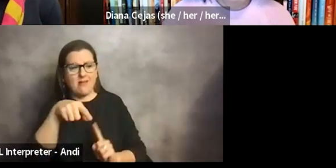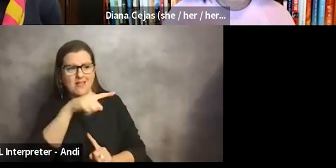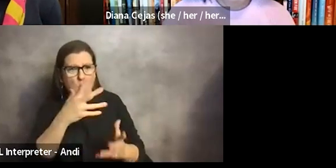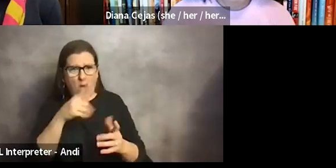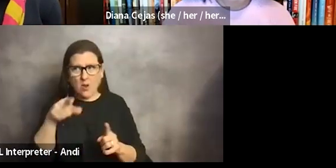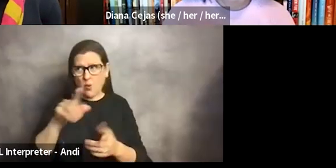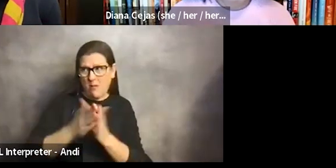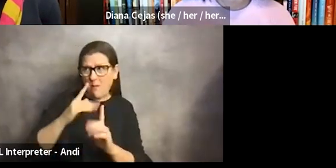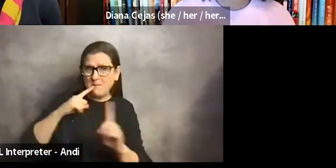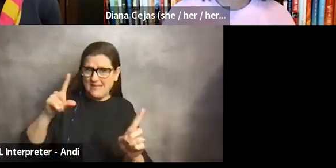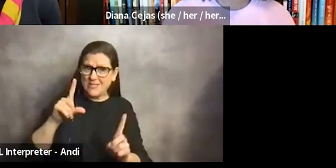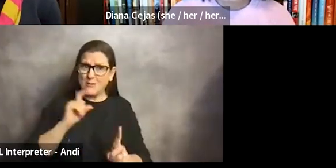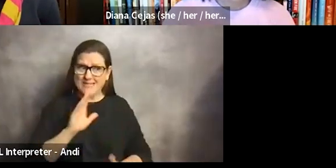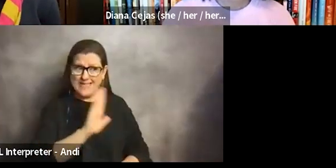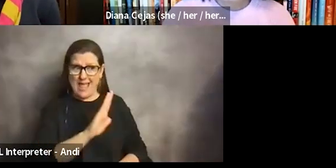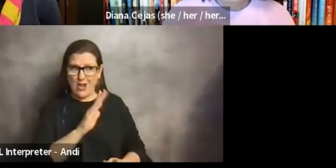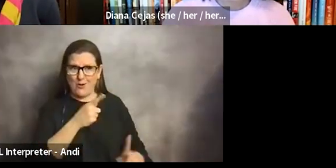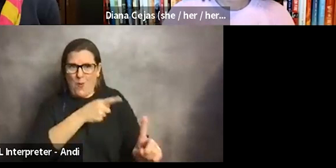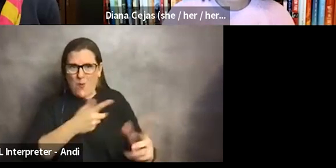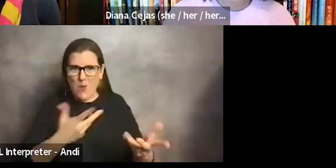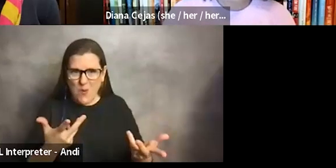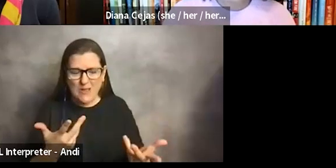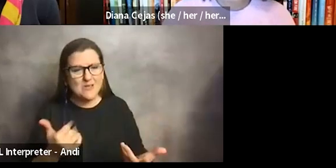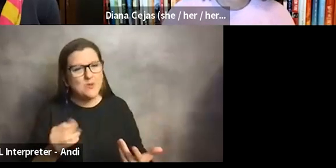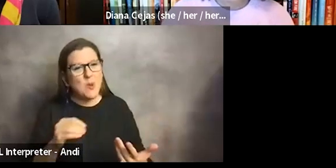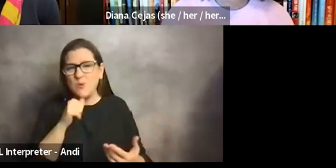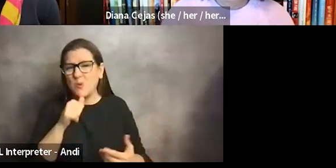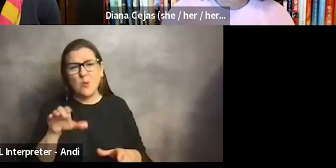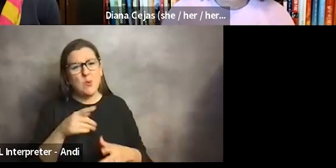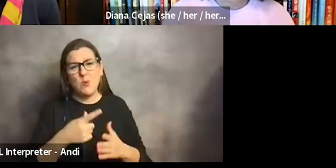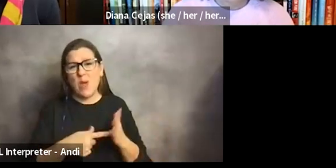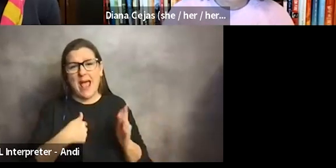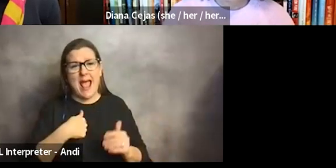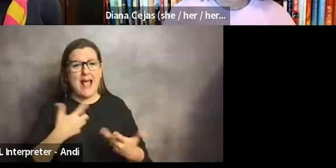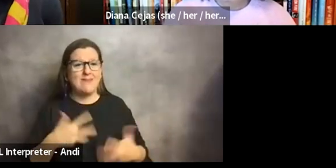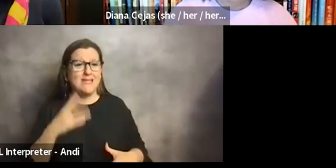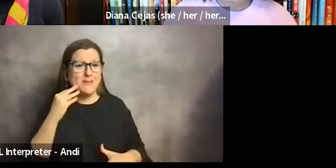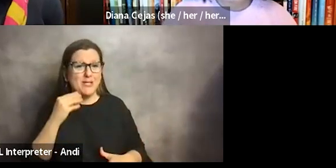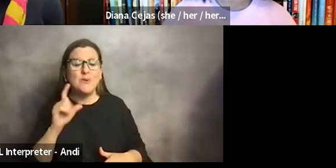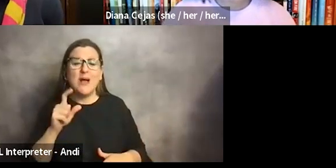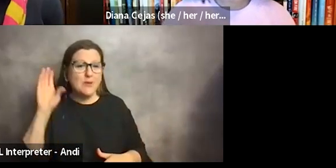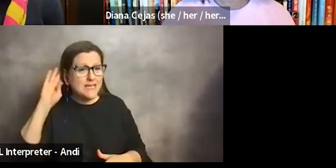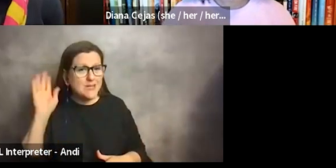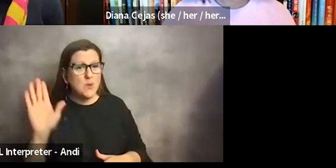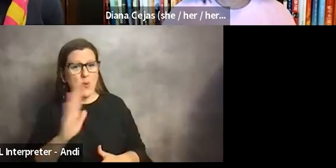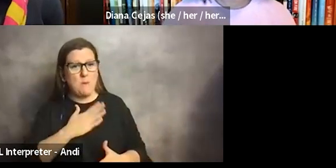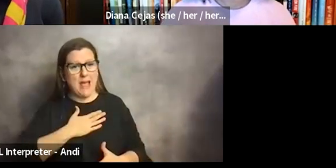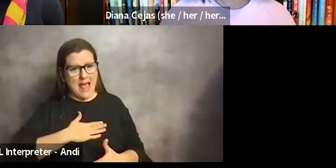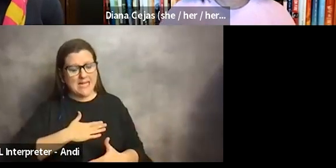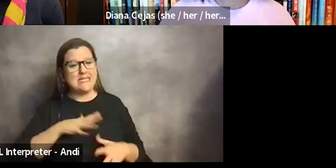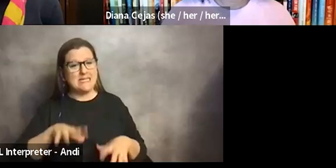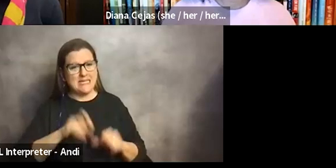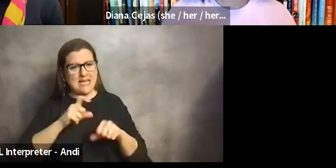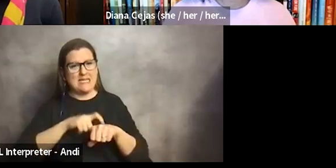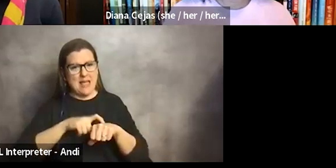I mean, it should be in their best interest. So I guess, don't do what I did and, and, and listen to your body and, and take the time that you need,